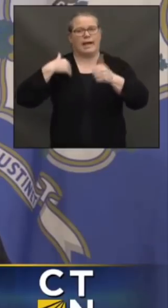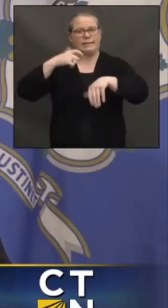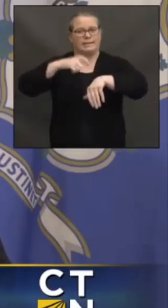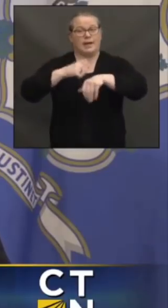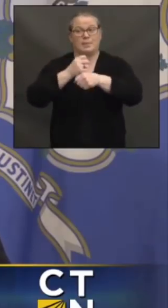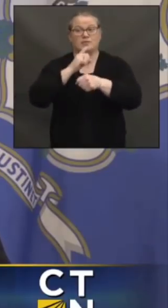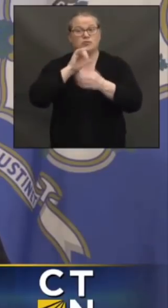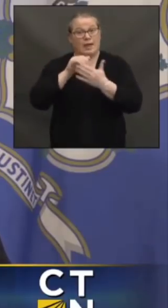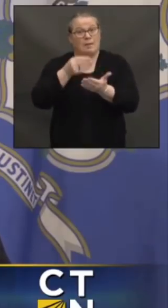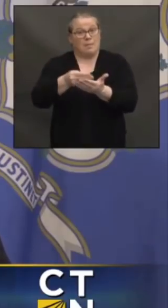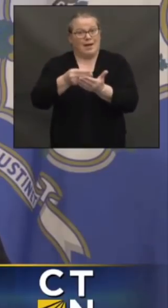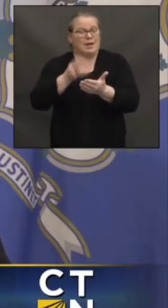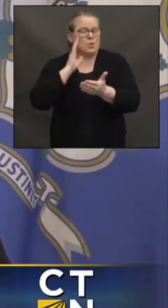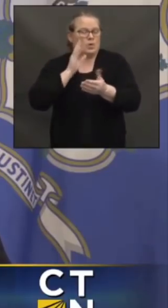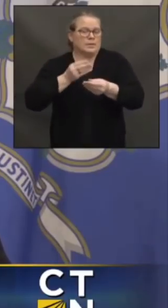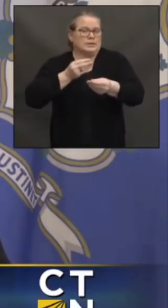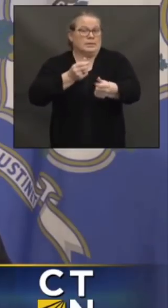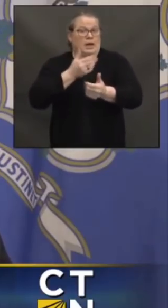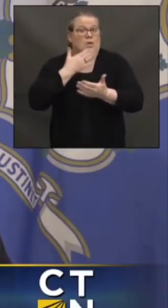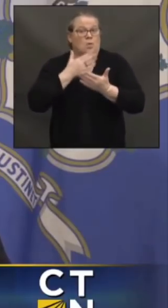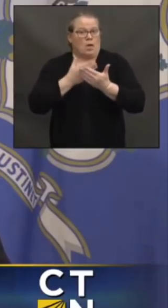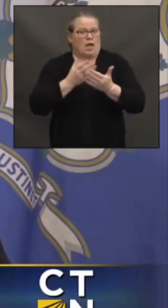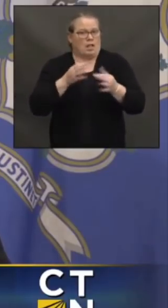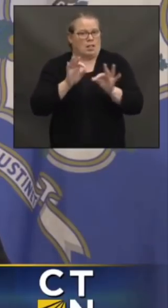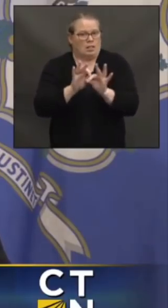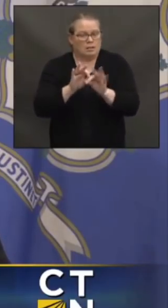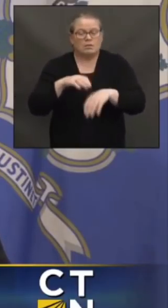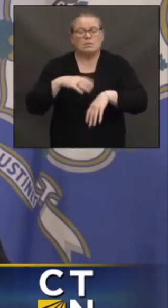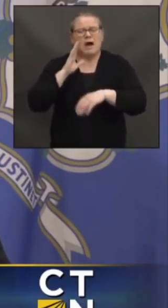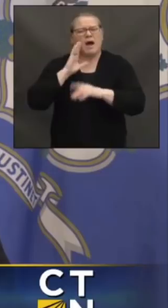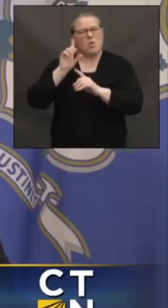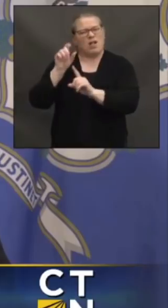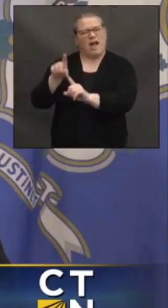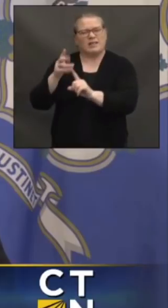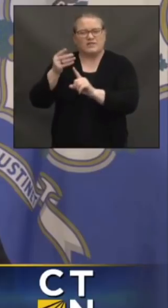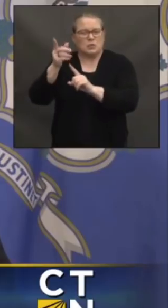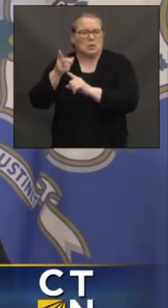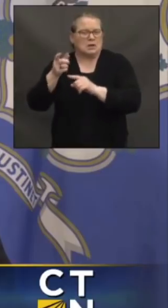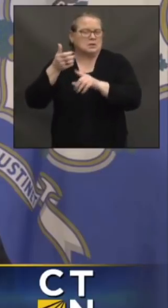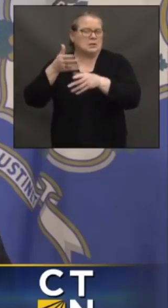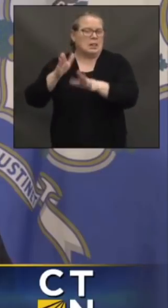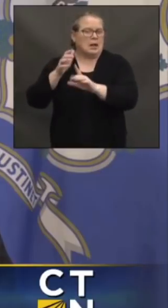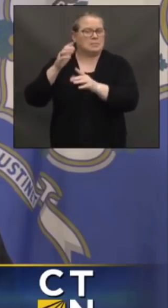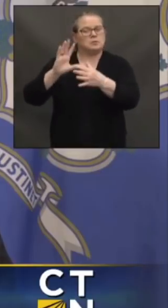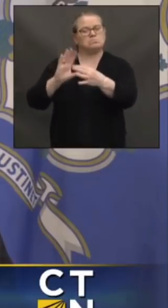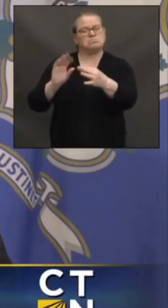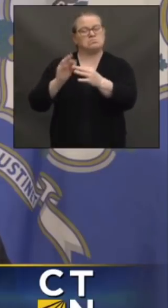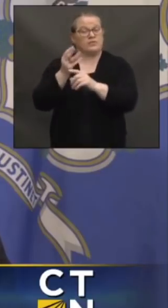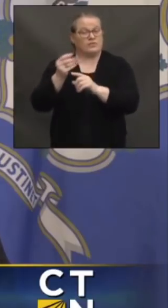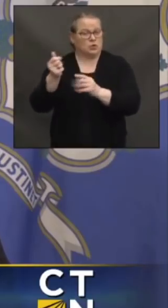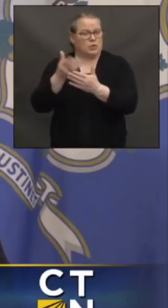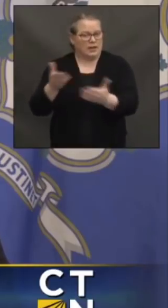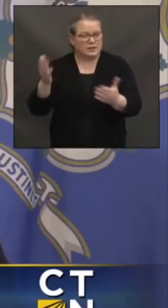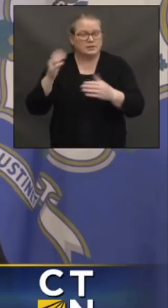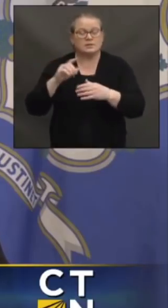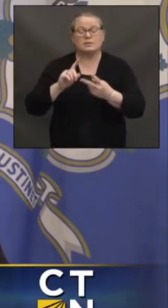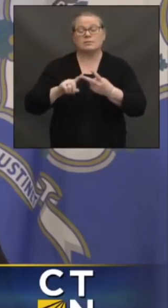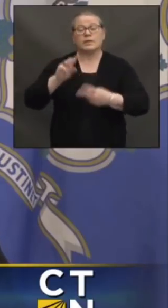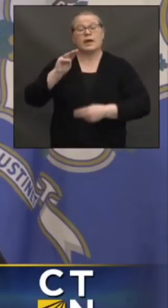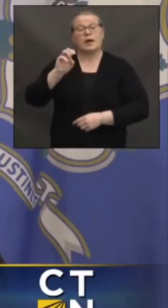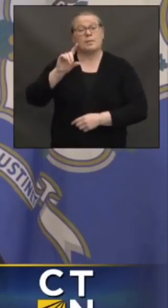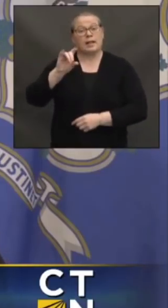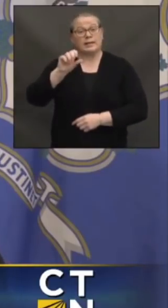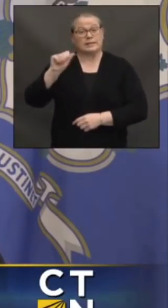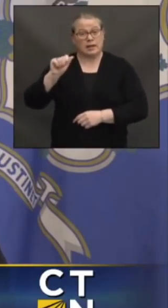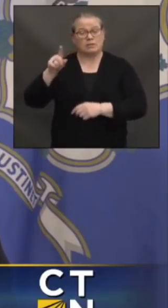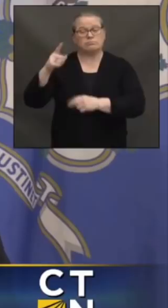and I'm going to ask him just to say a few things, in particular his focus on kids and folks with disabilities. And Melissa, as you know, runs the